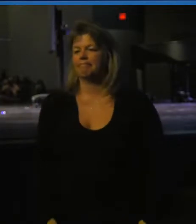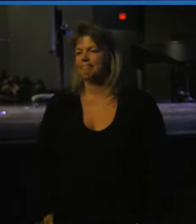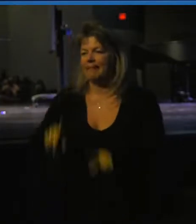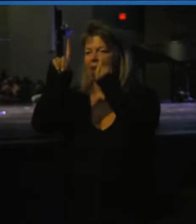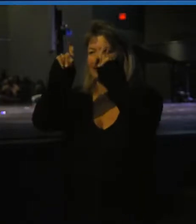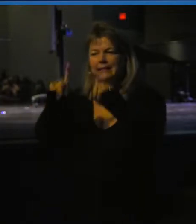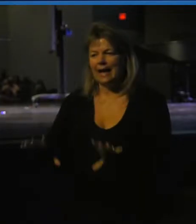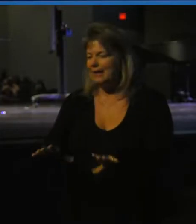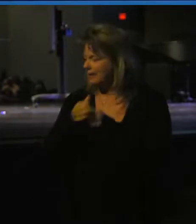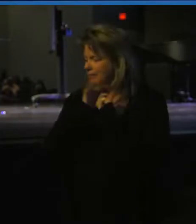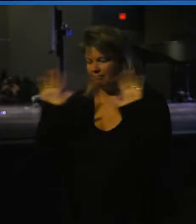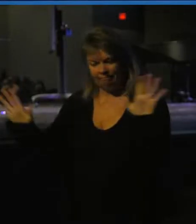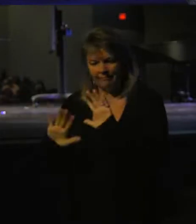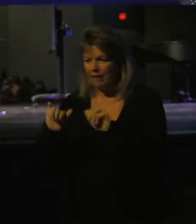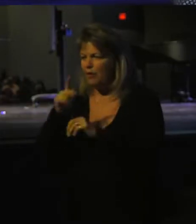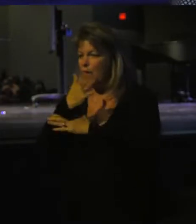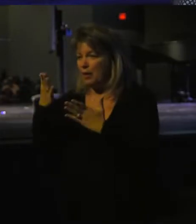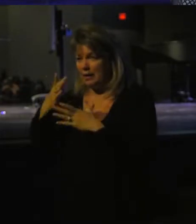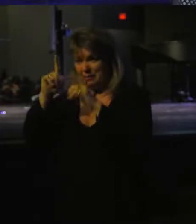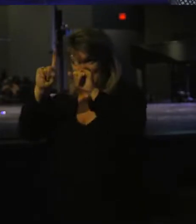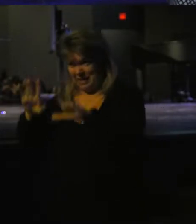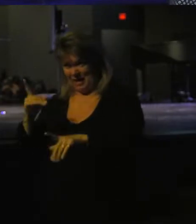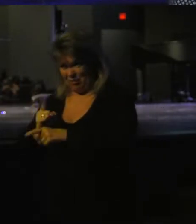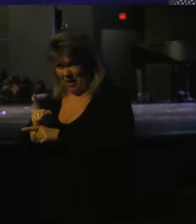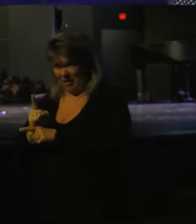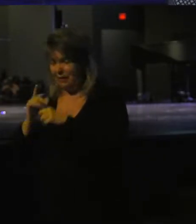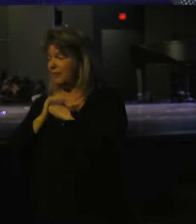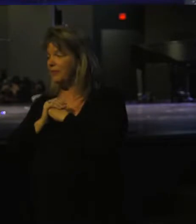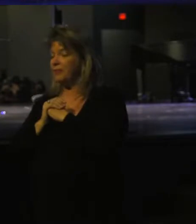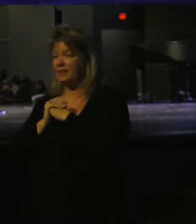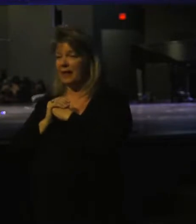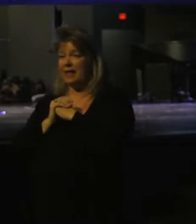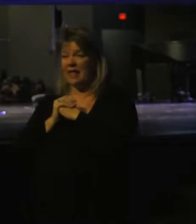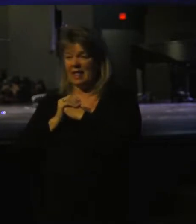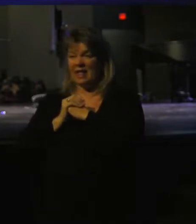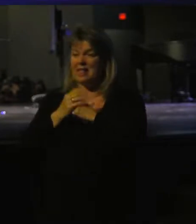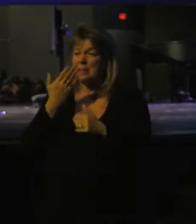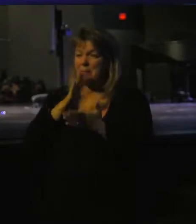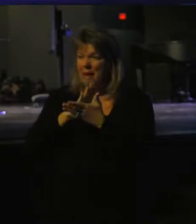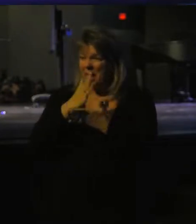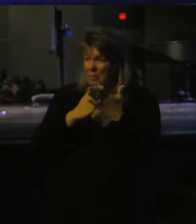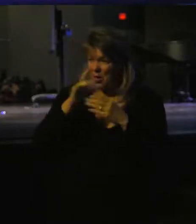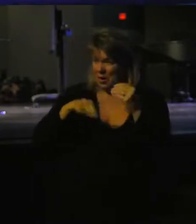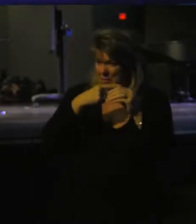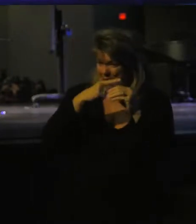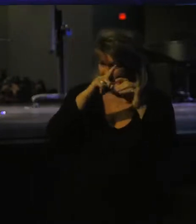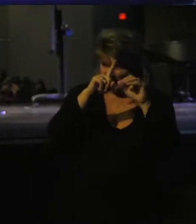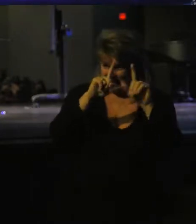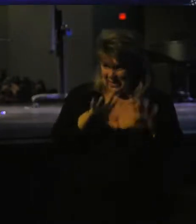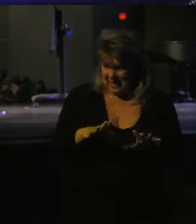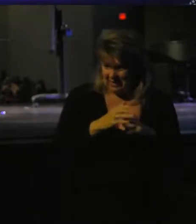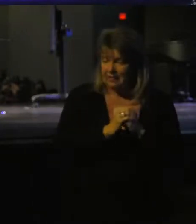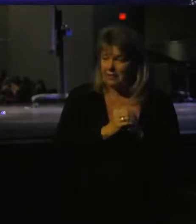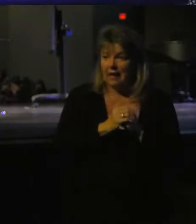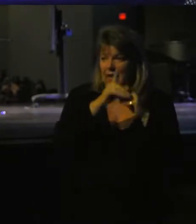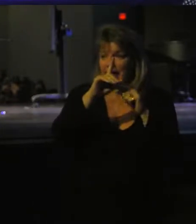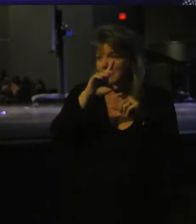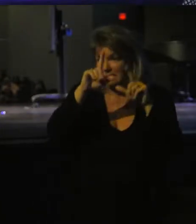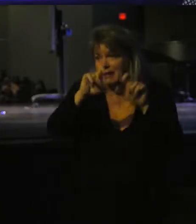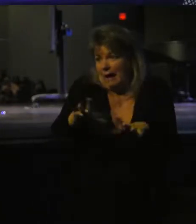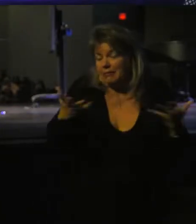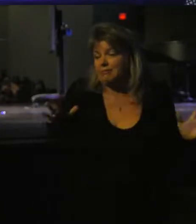Test, there's a few things about tests, right? The bad part about a test is that it's a test.